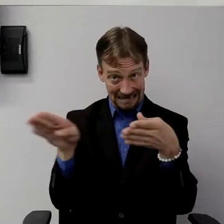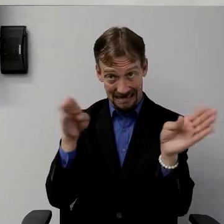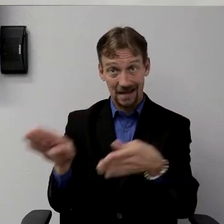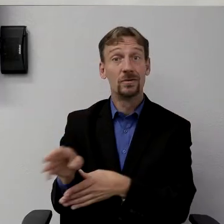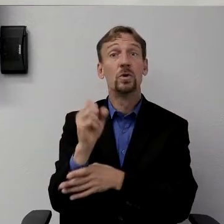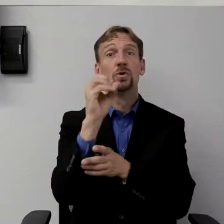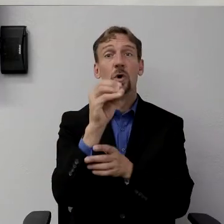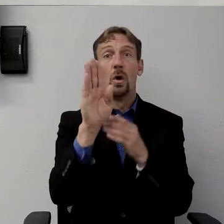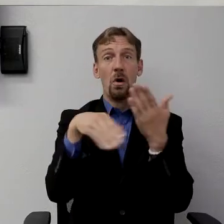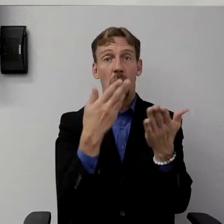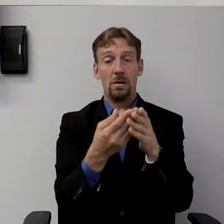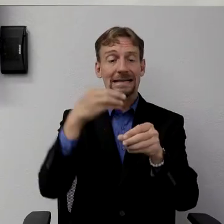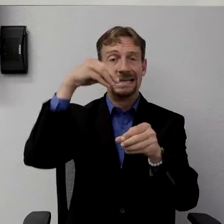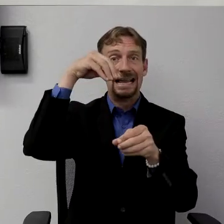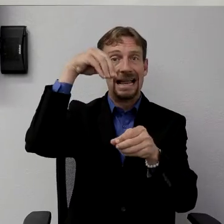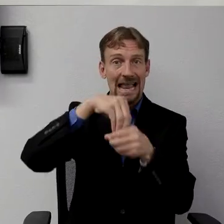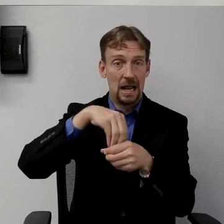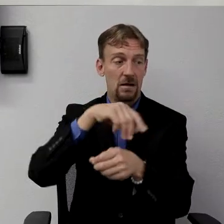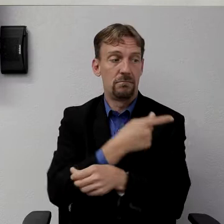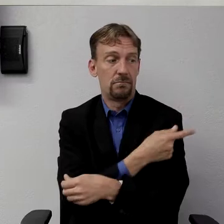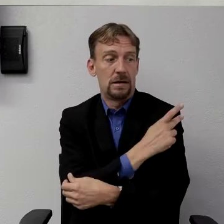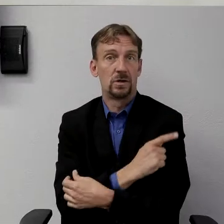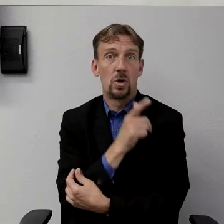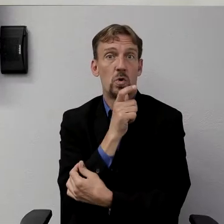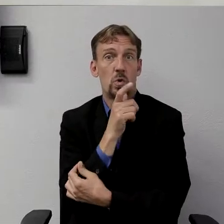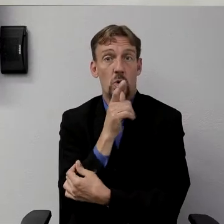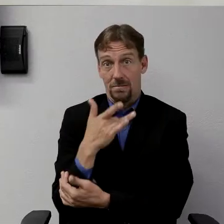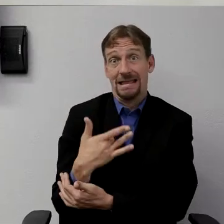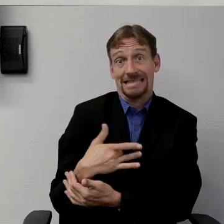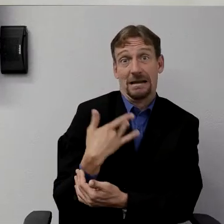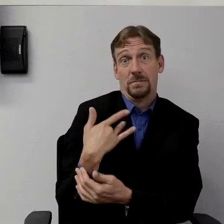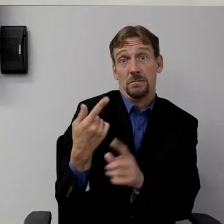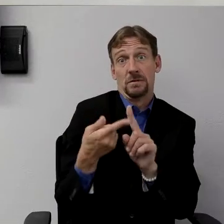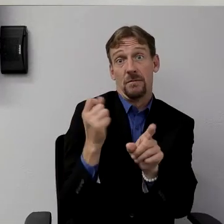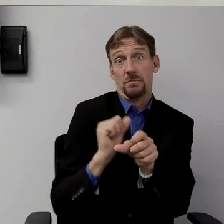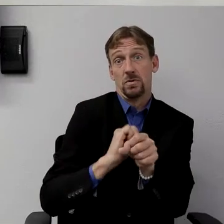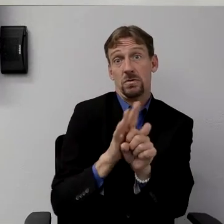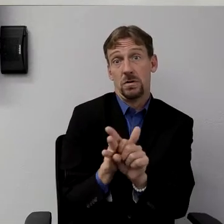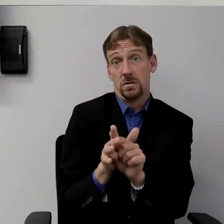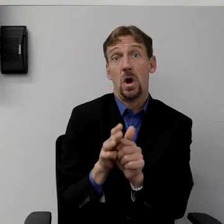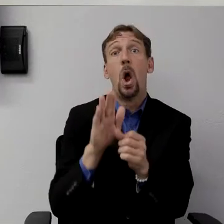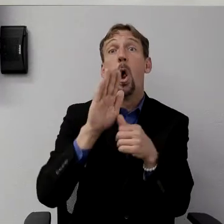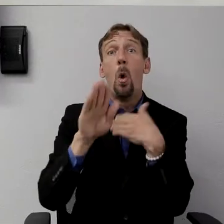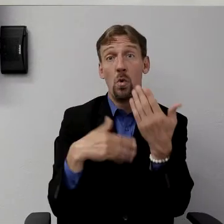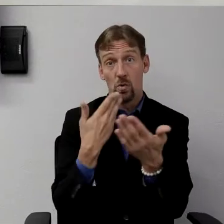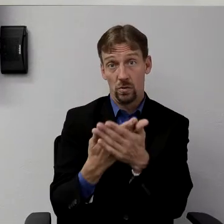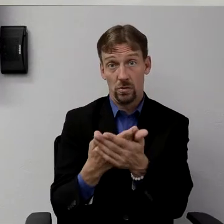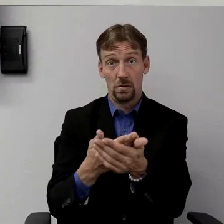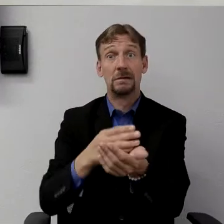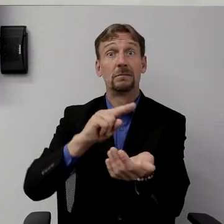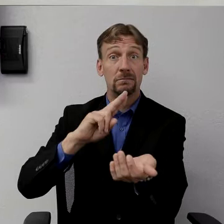that are symptomatic, all physicians, employees, including